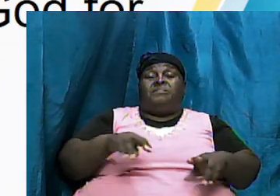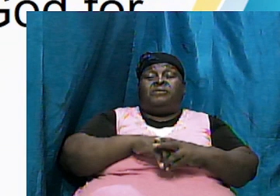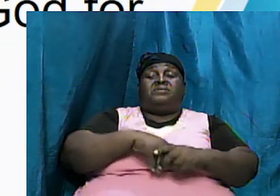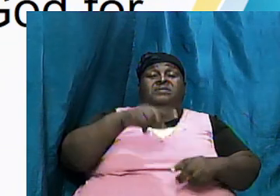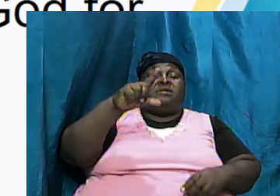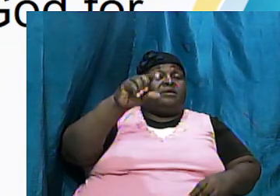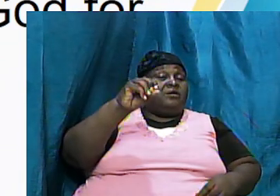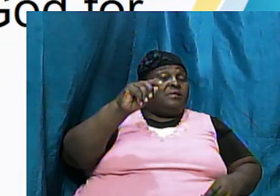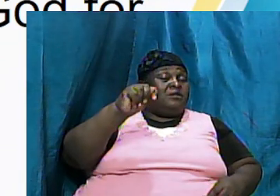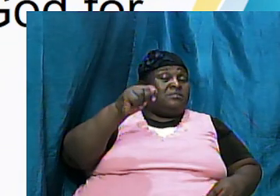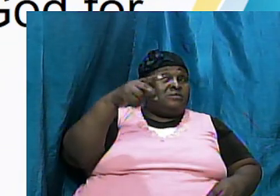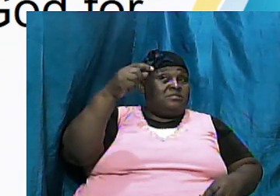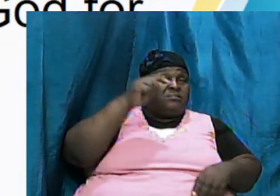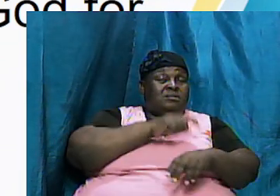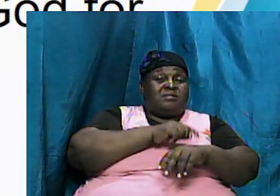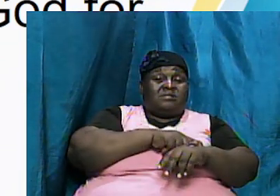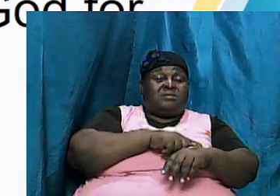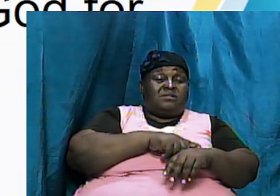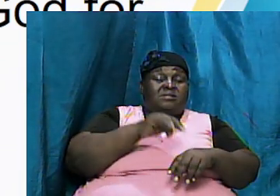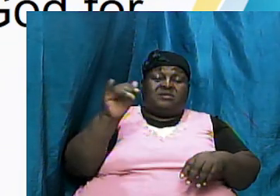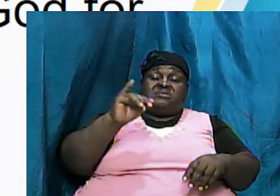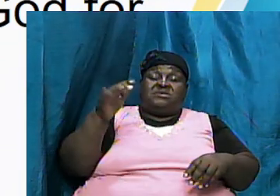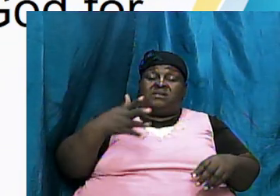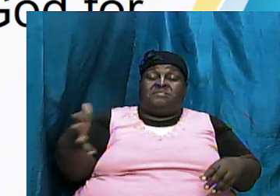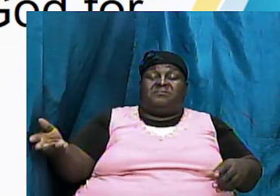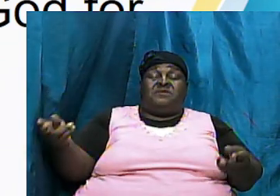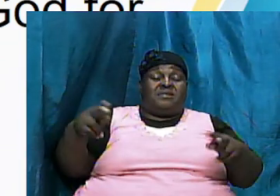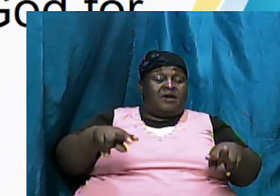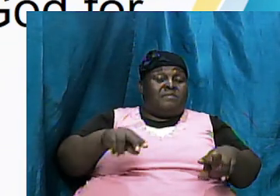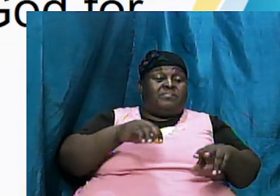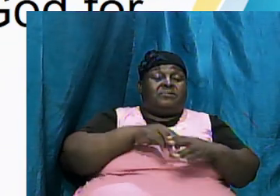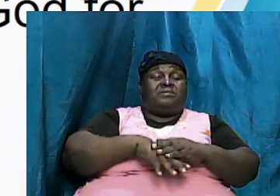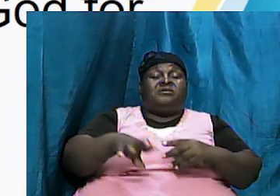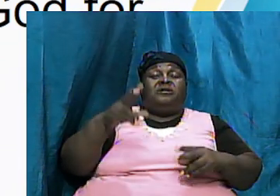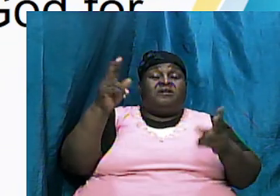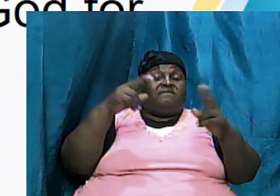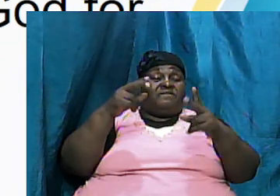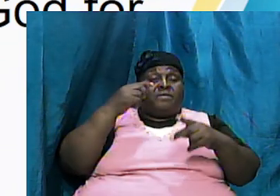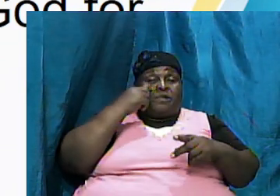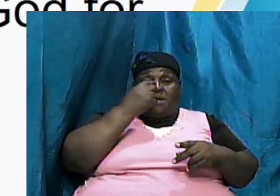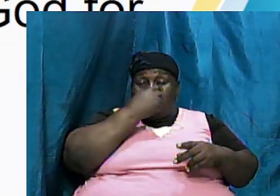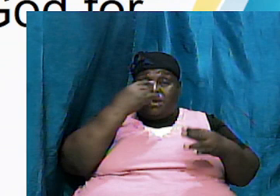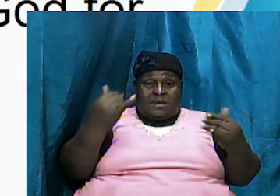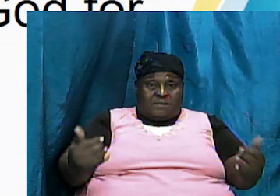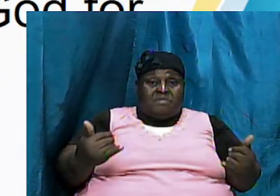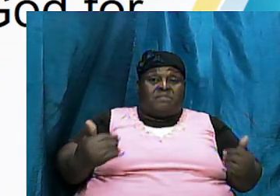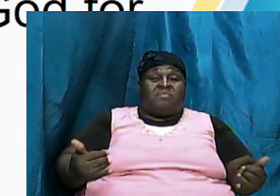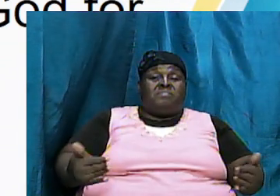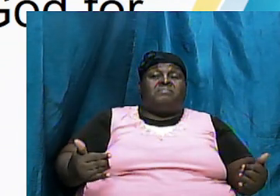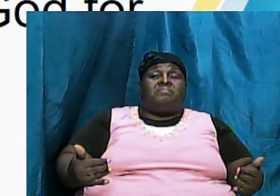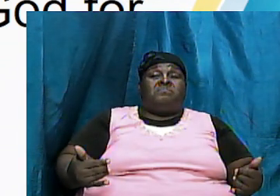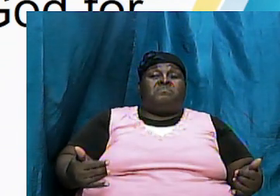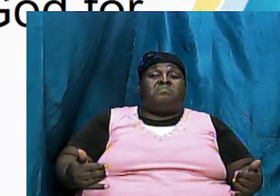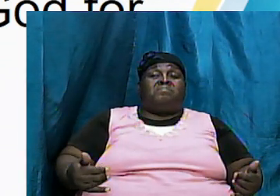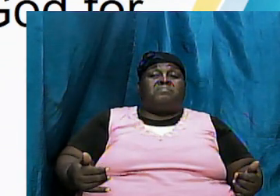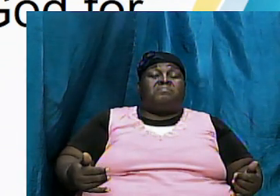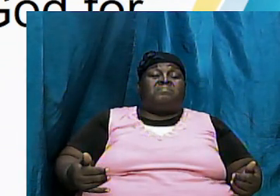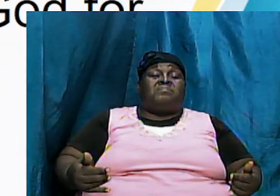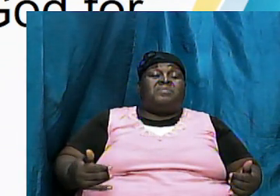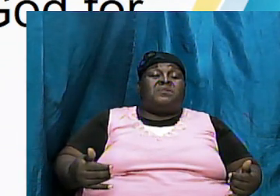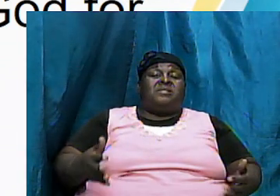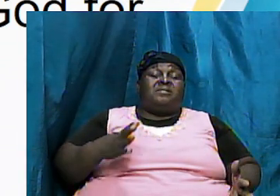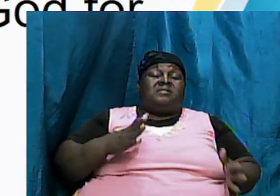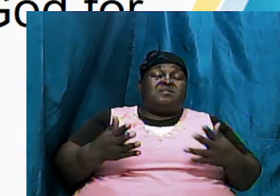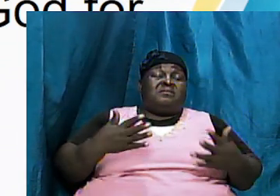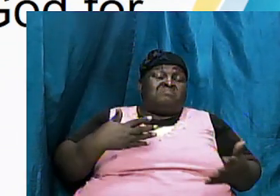are seeing before our very eyes today I keep saying it I say it again it is seemingly going in a